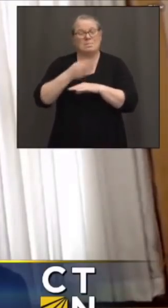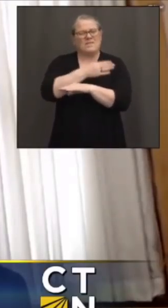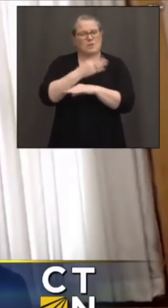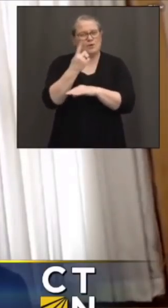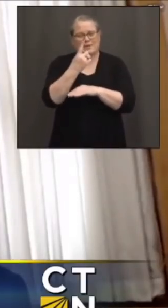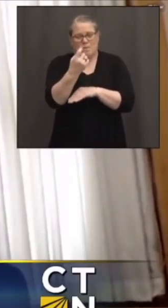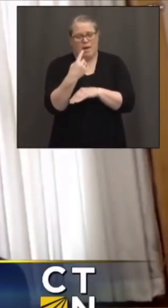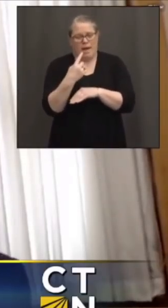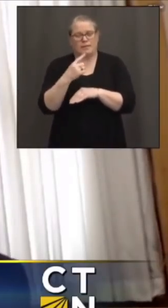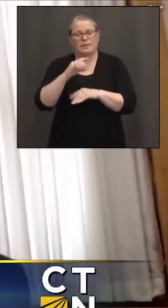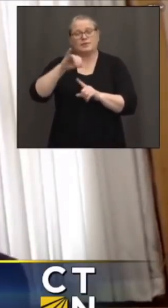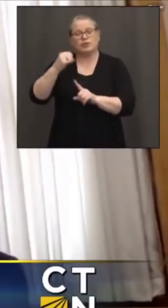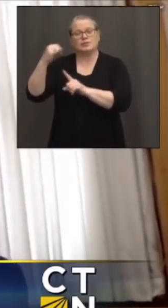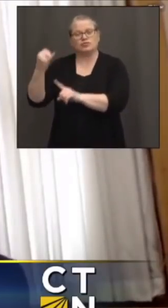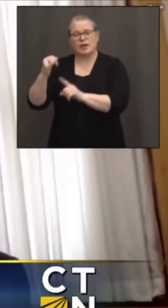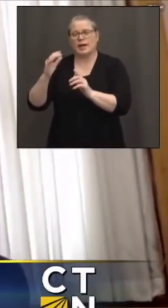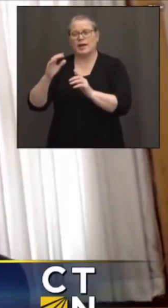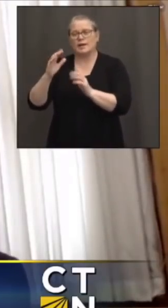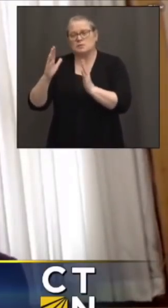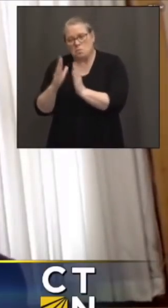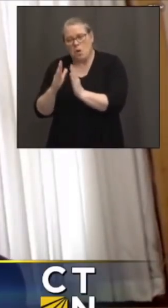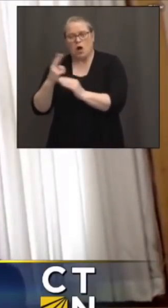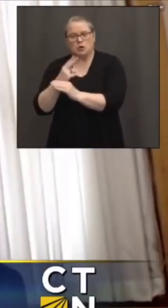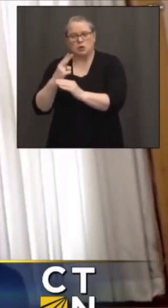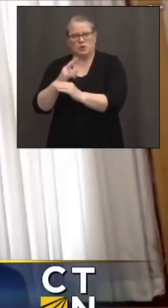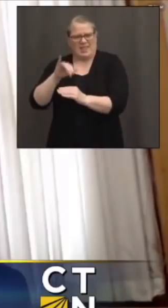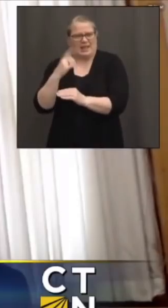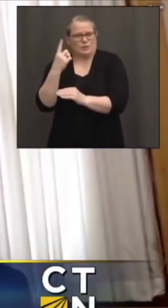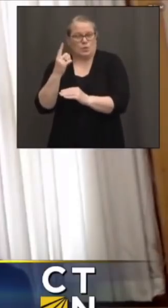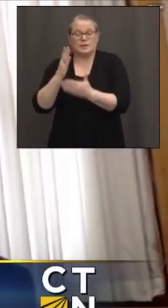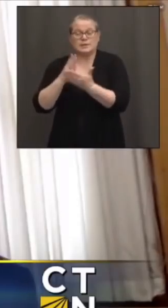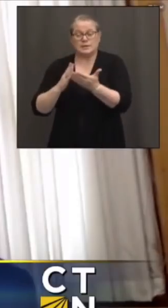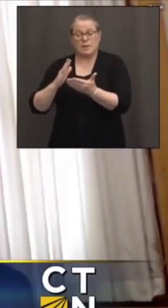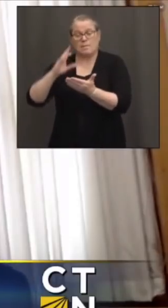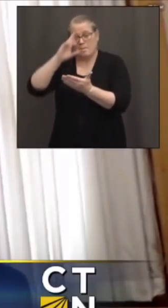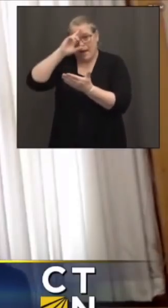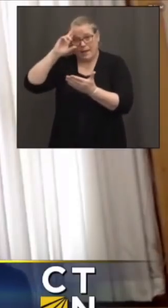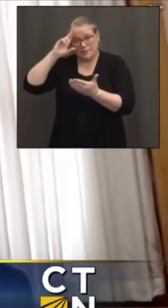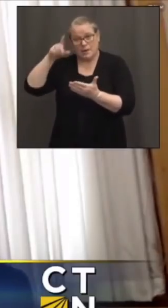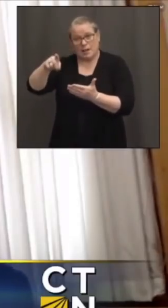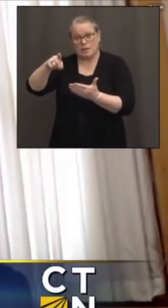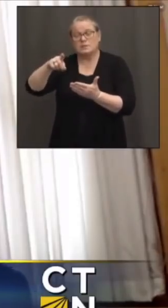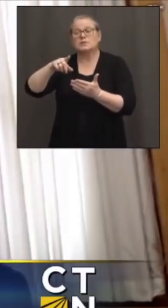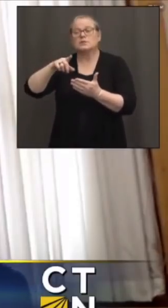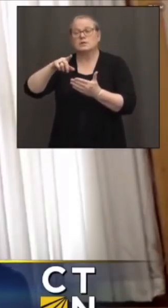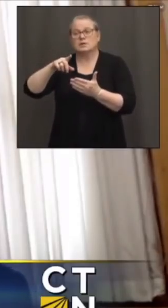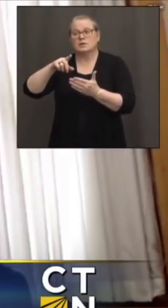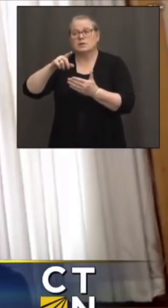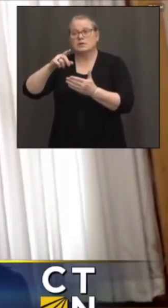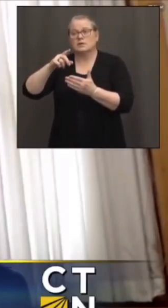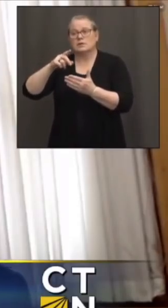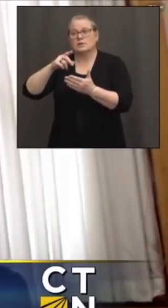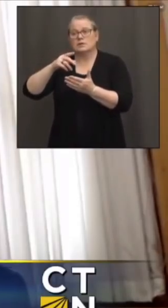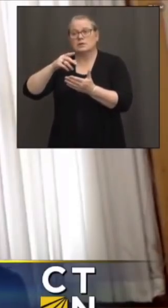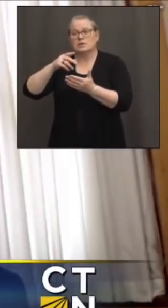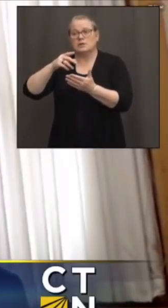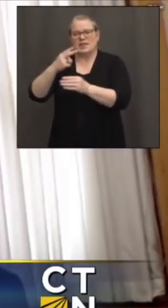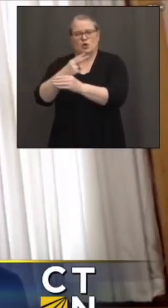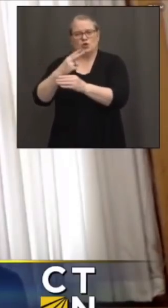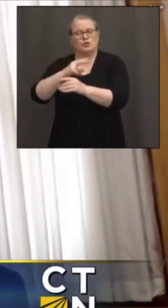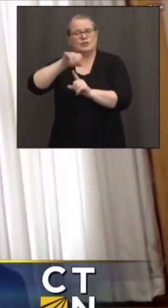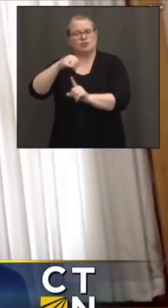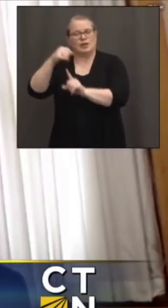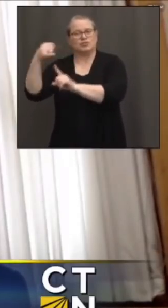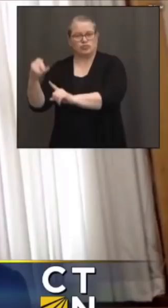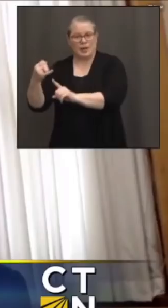uses of J&J, this is one of them, where some of our hospitals who are providing Johnson & Johnson vaccination on discharge into a